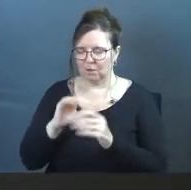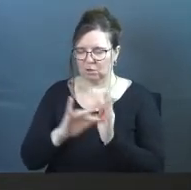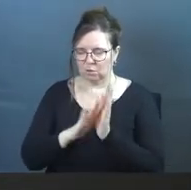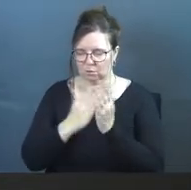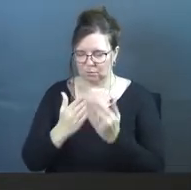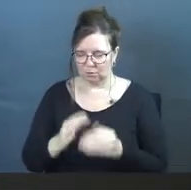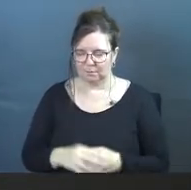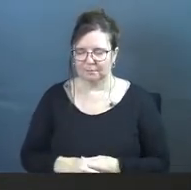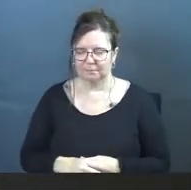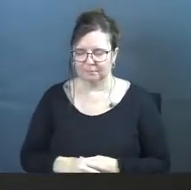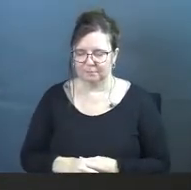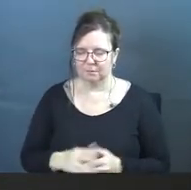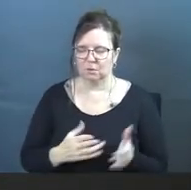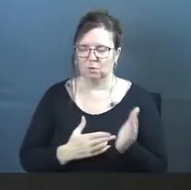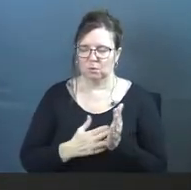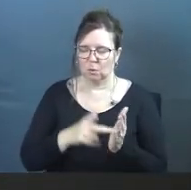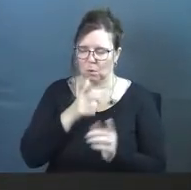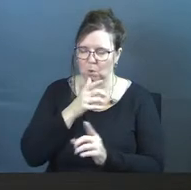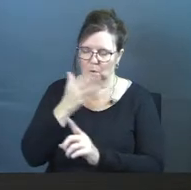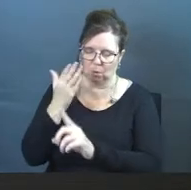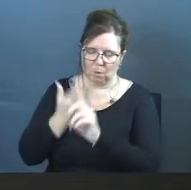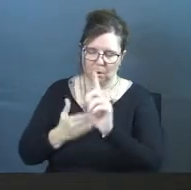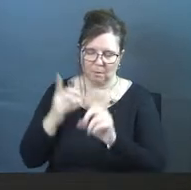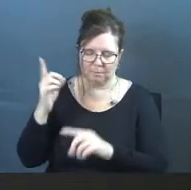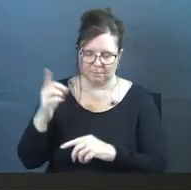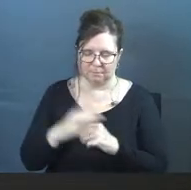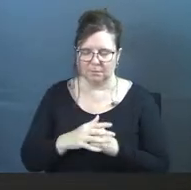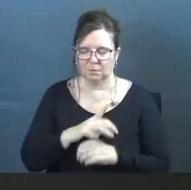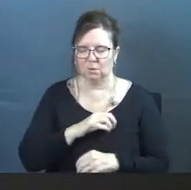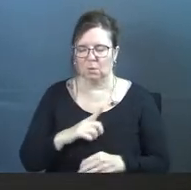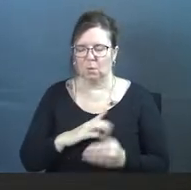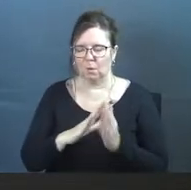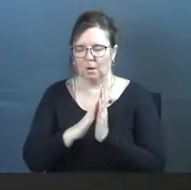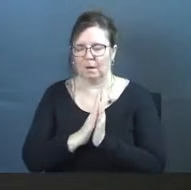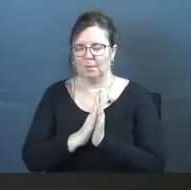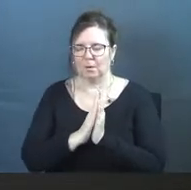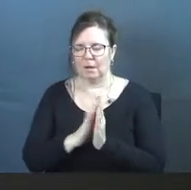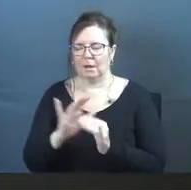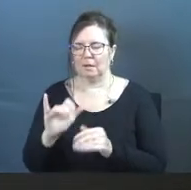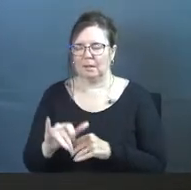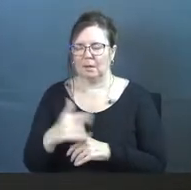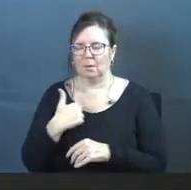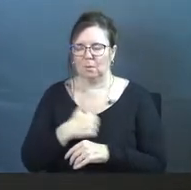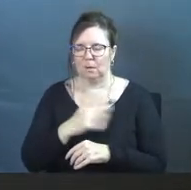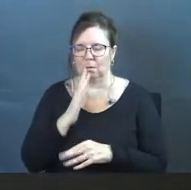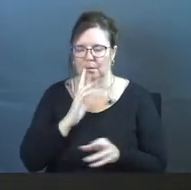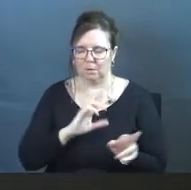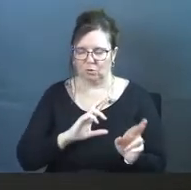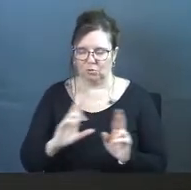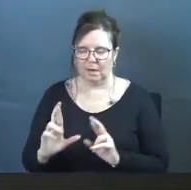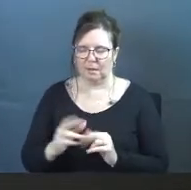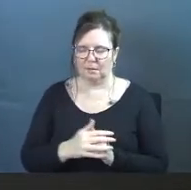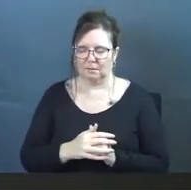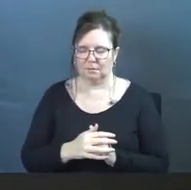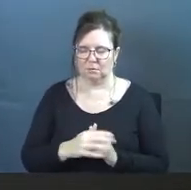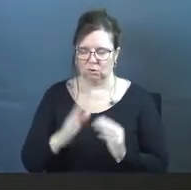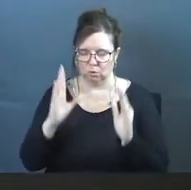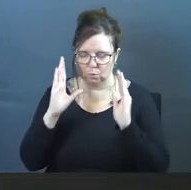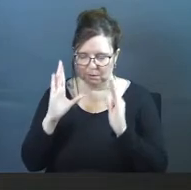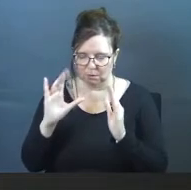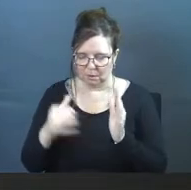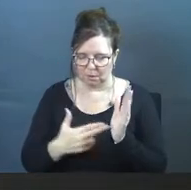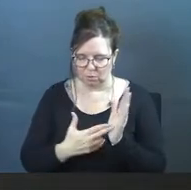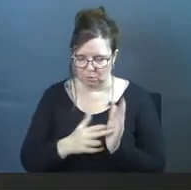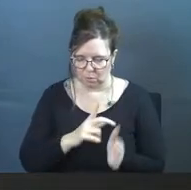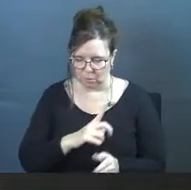scriptures, the truth of who you are. And so, Lord, I'm praying that we would be ready to listen to